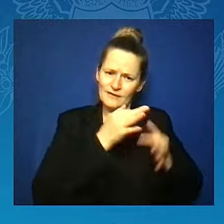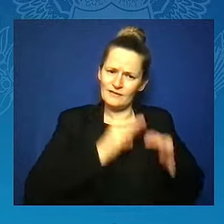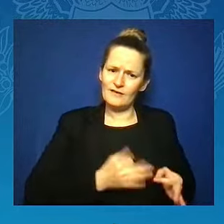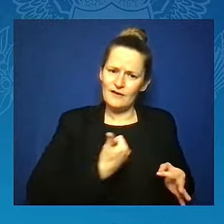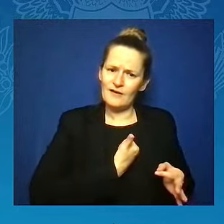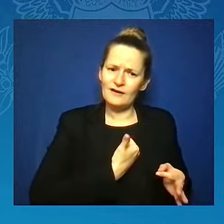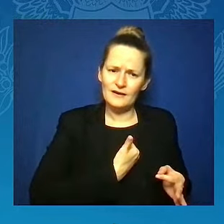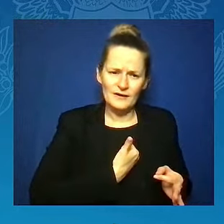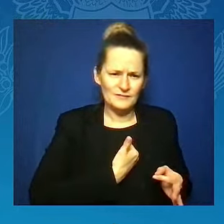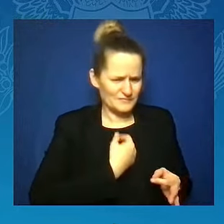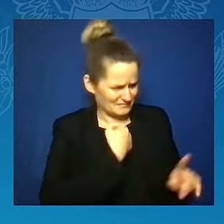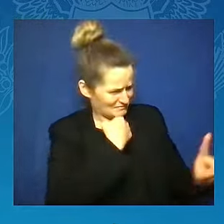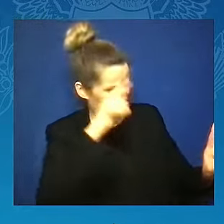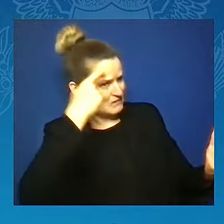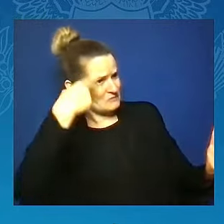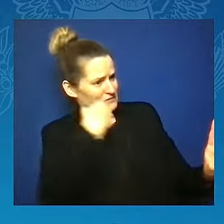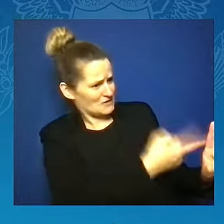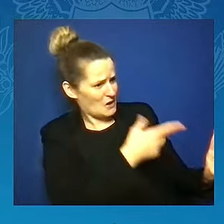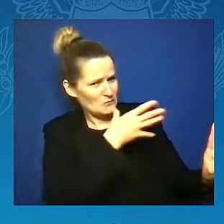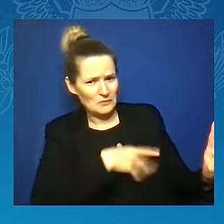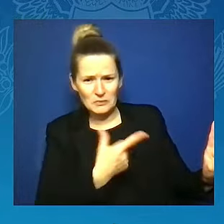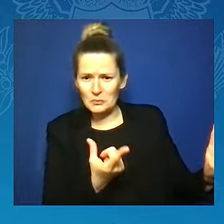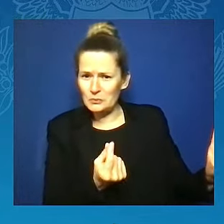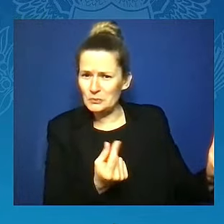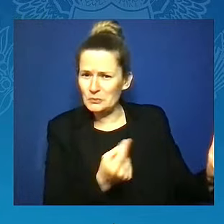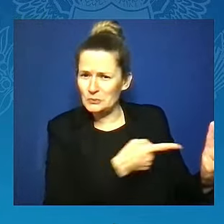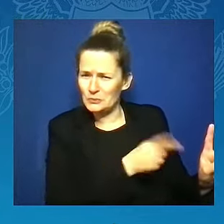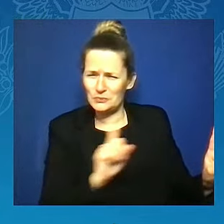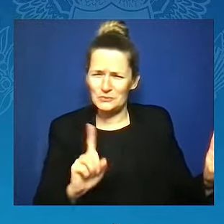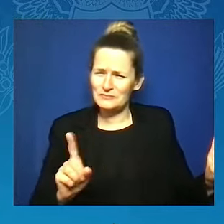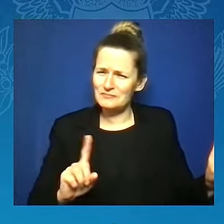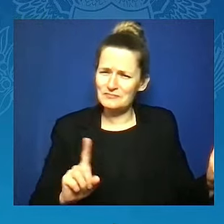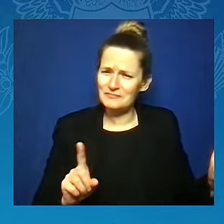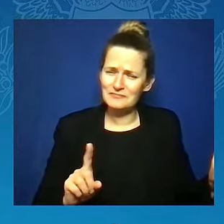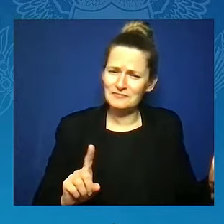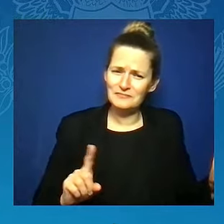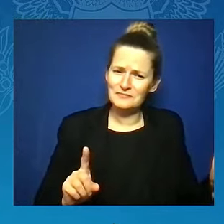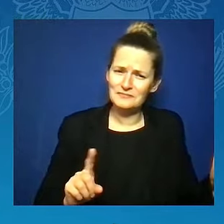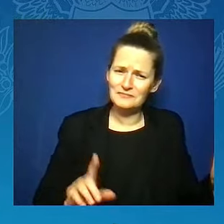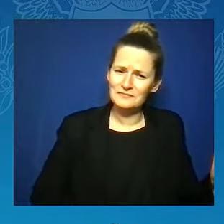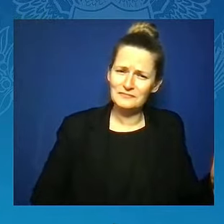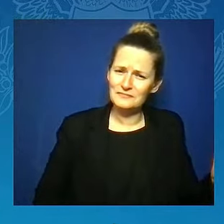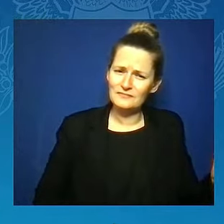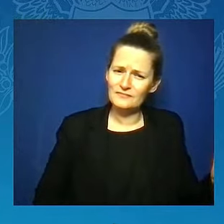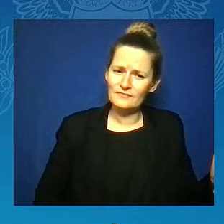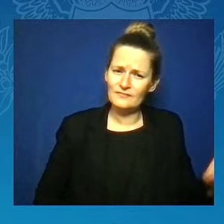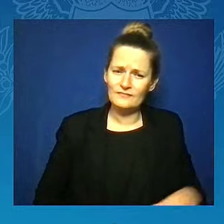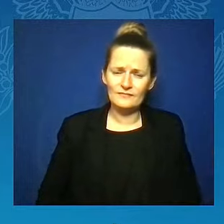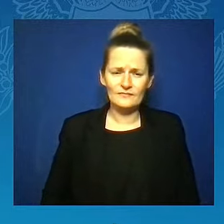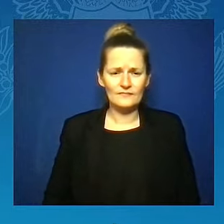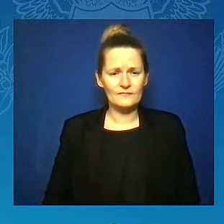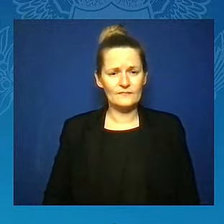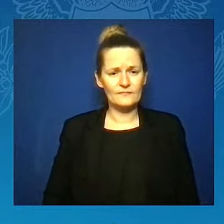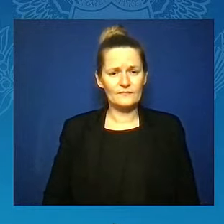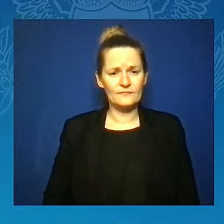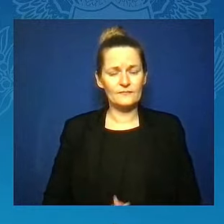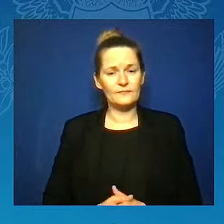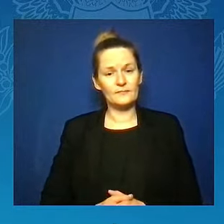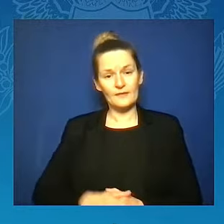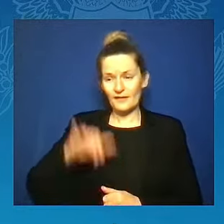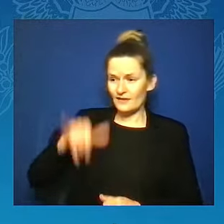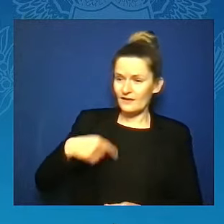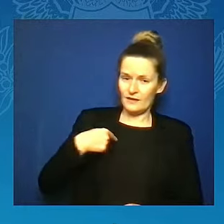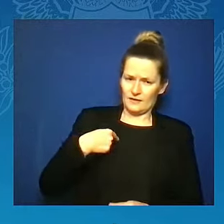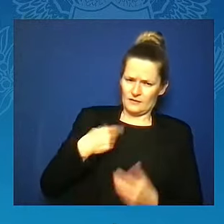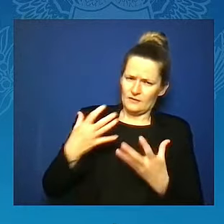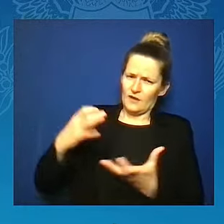And in the face of these attacks, we must continue to stand together in defense of freedom.